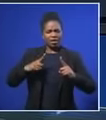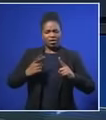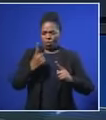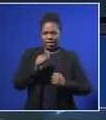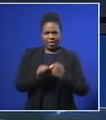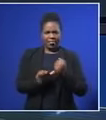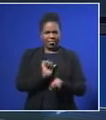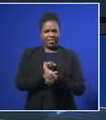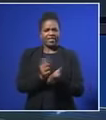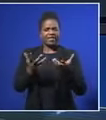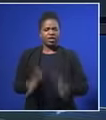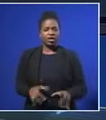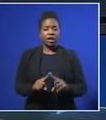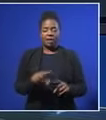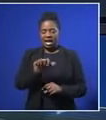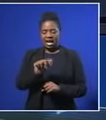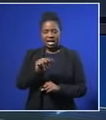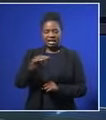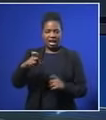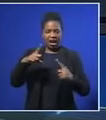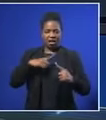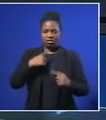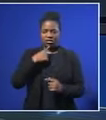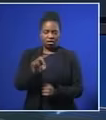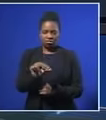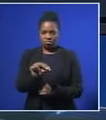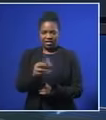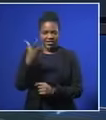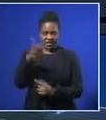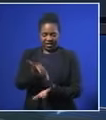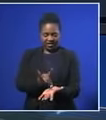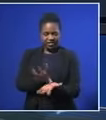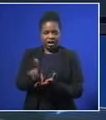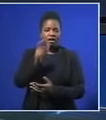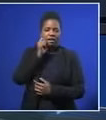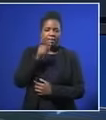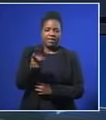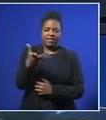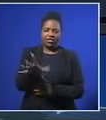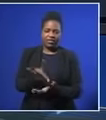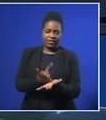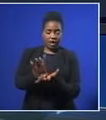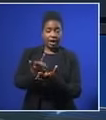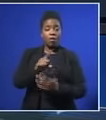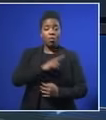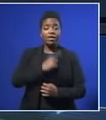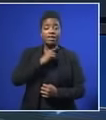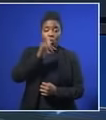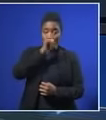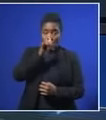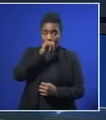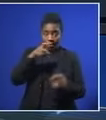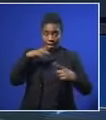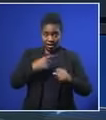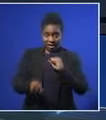earlier this month. But the ANC issued a statement this afternoon saying they had fired him. They say the crimes Present is